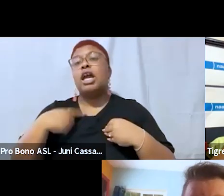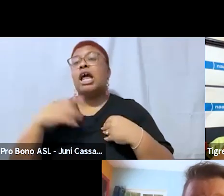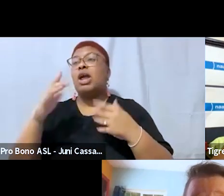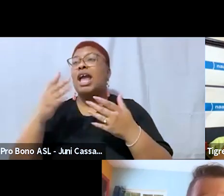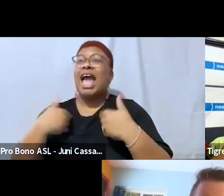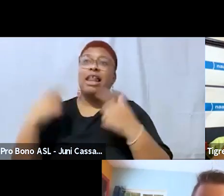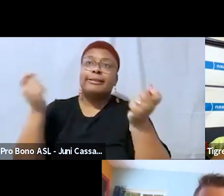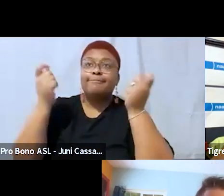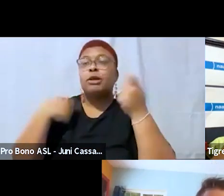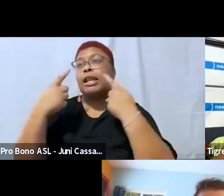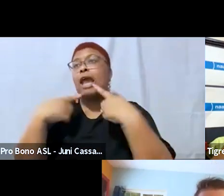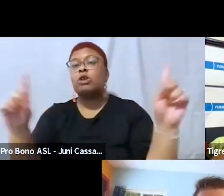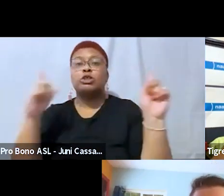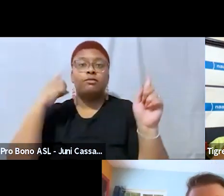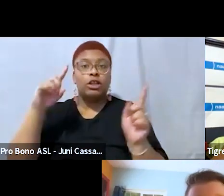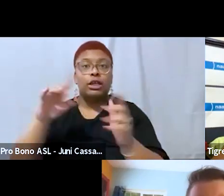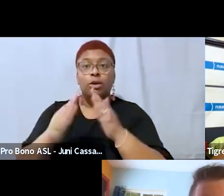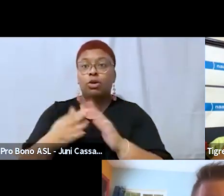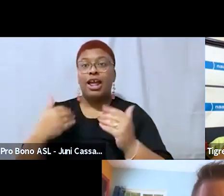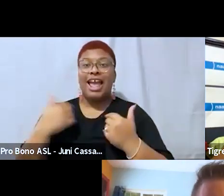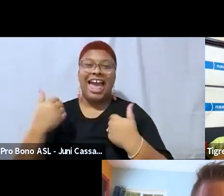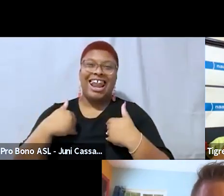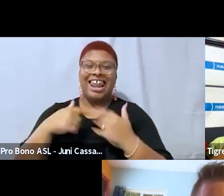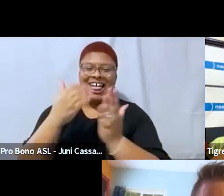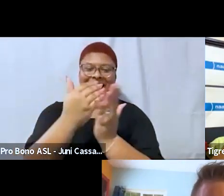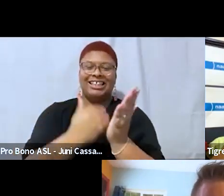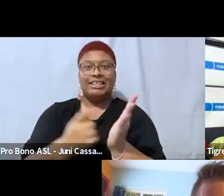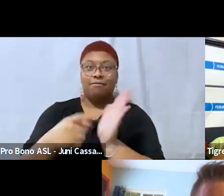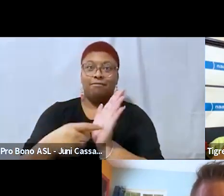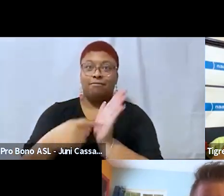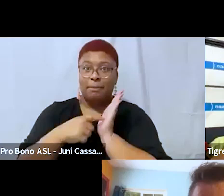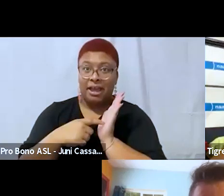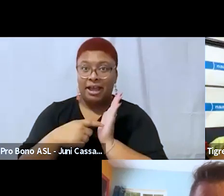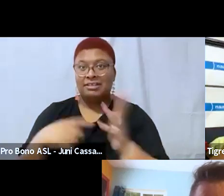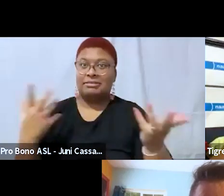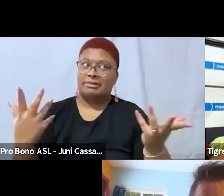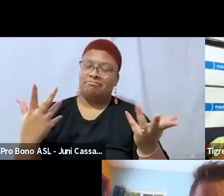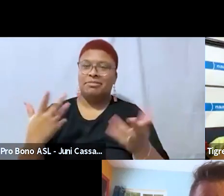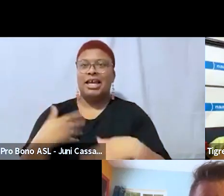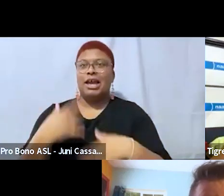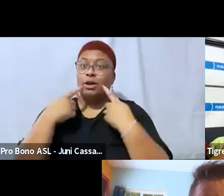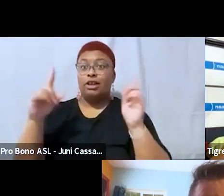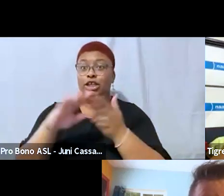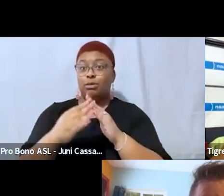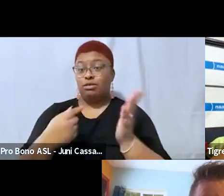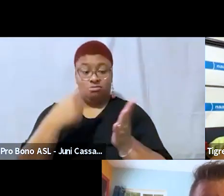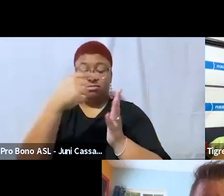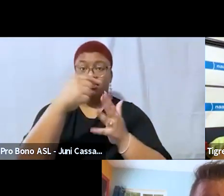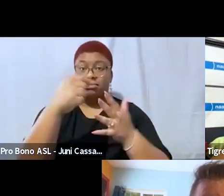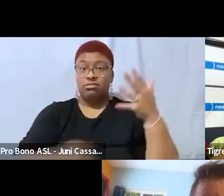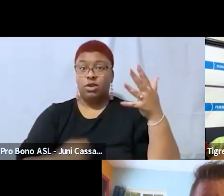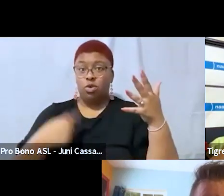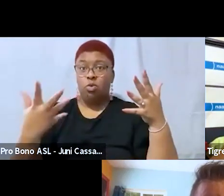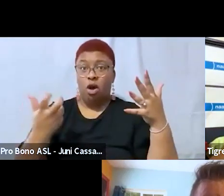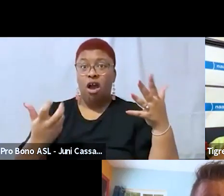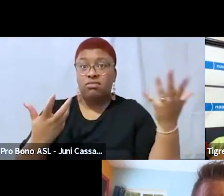here and we made we made a list of demands i think and uh announced it to the community and we're like this is what we want we we want